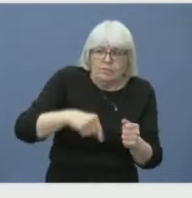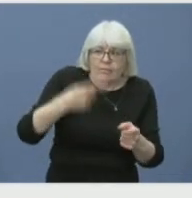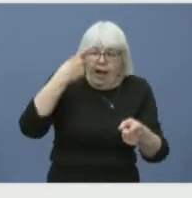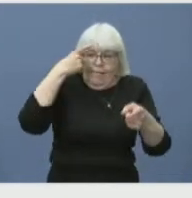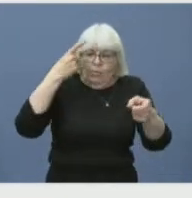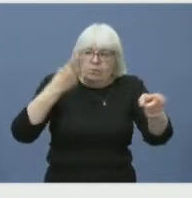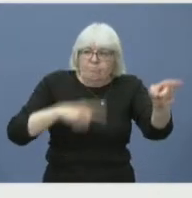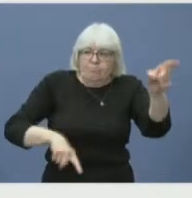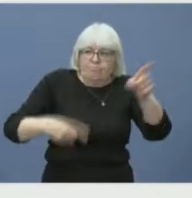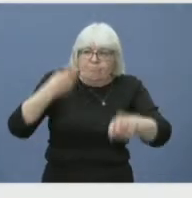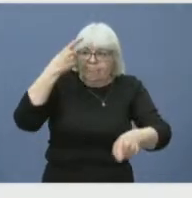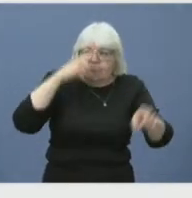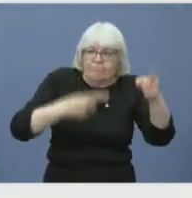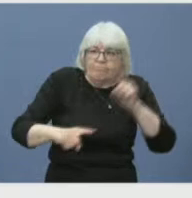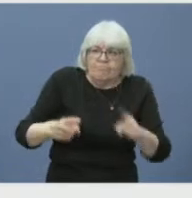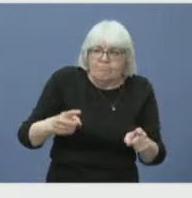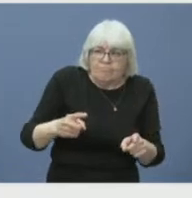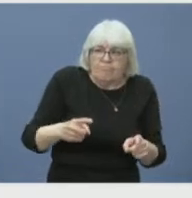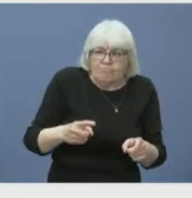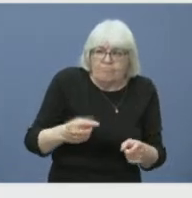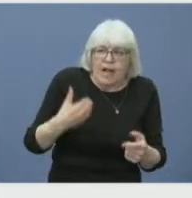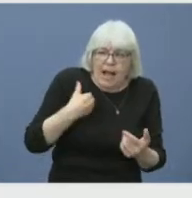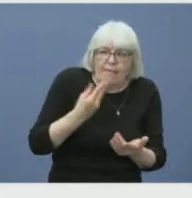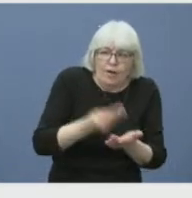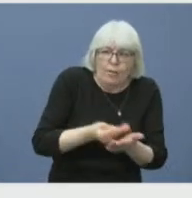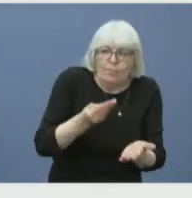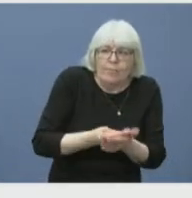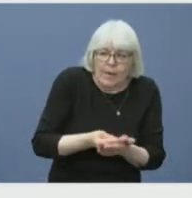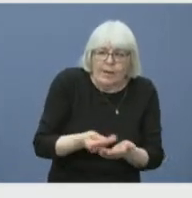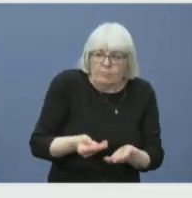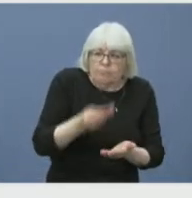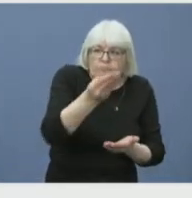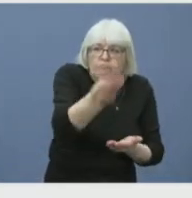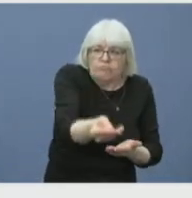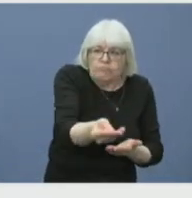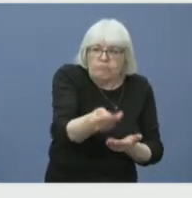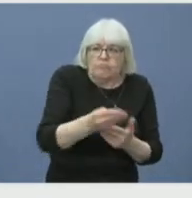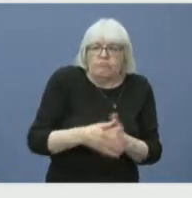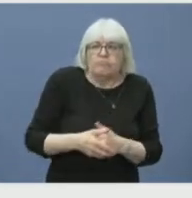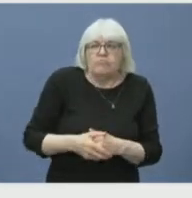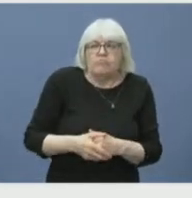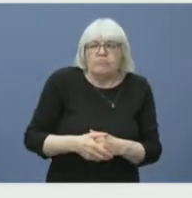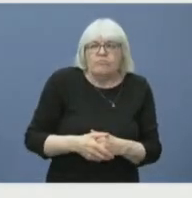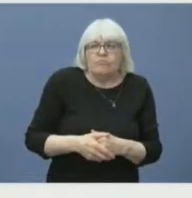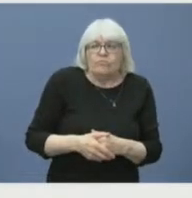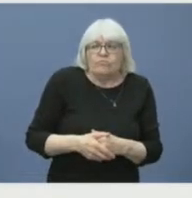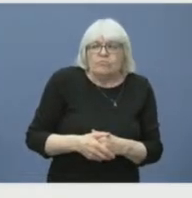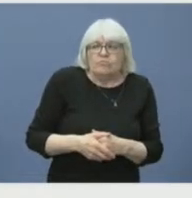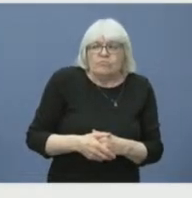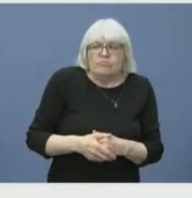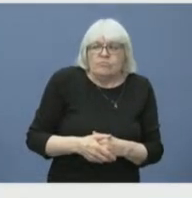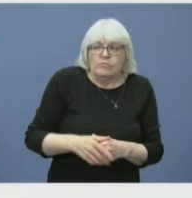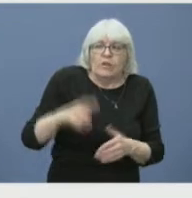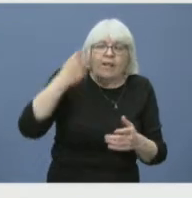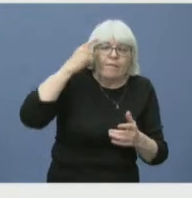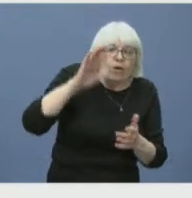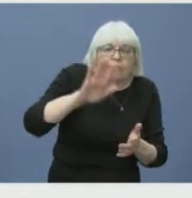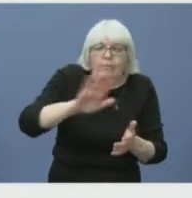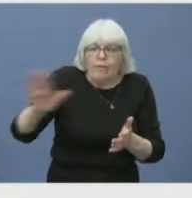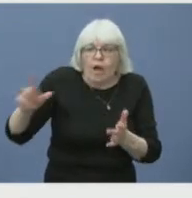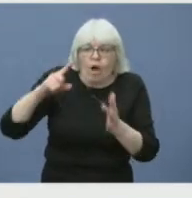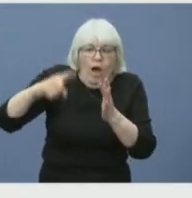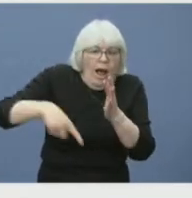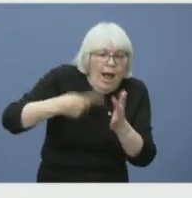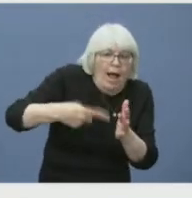for response to wildfires, for equipment use, for personnel hours and such. This